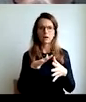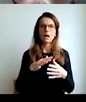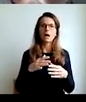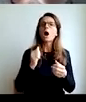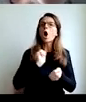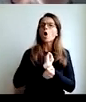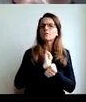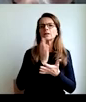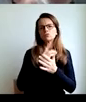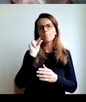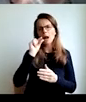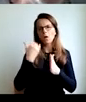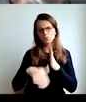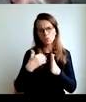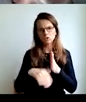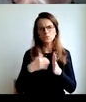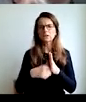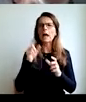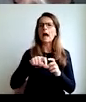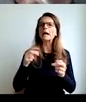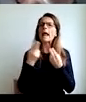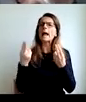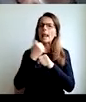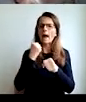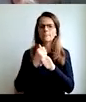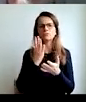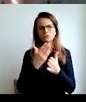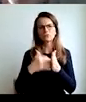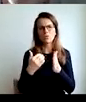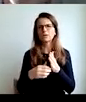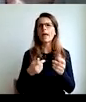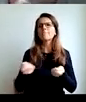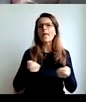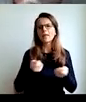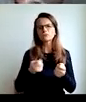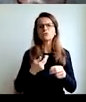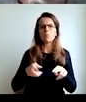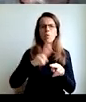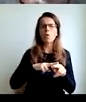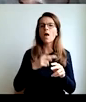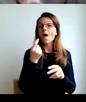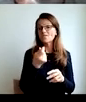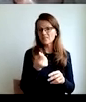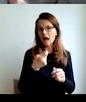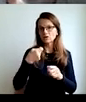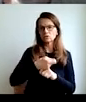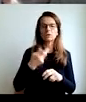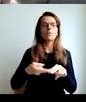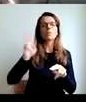they are okay, the lawyers are slightly bad for society, advertisers